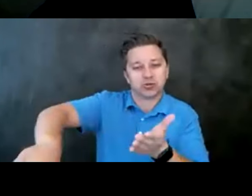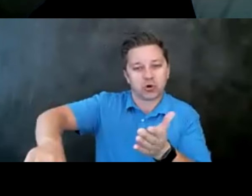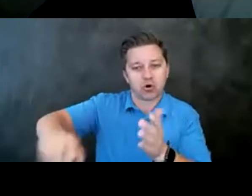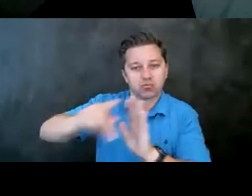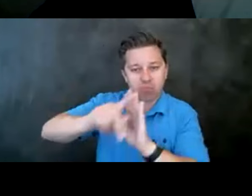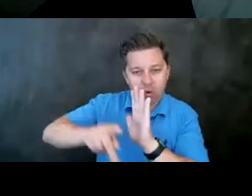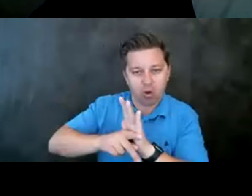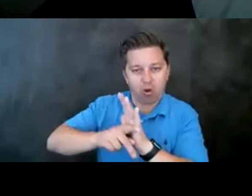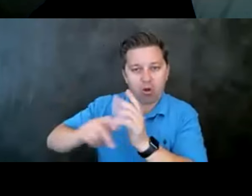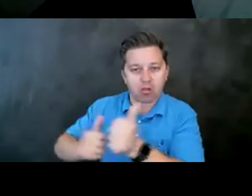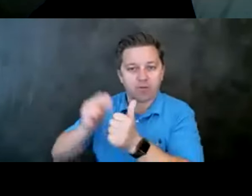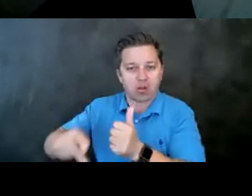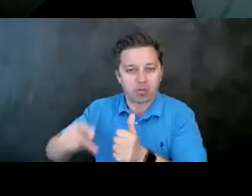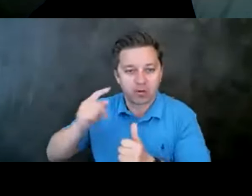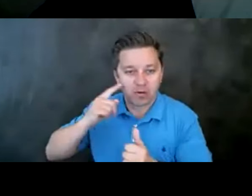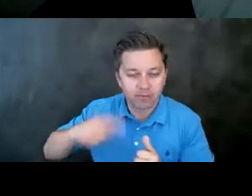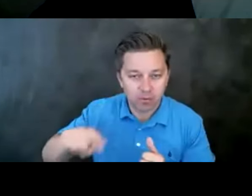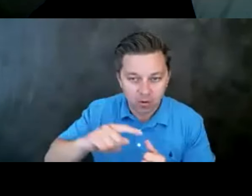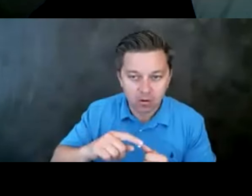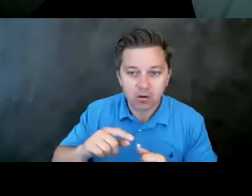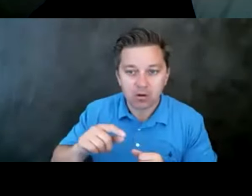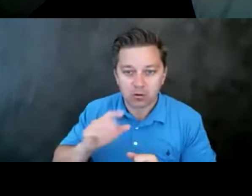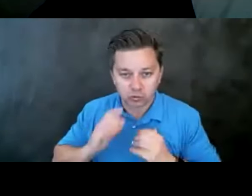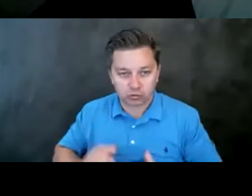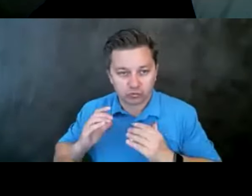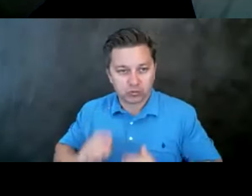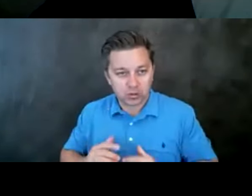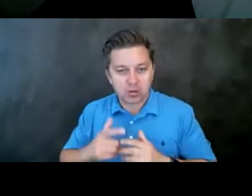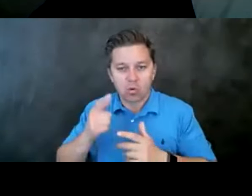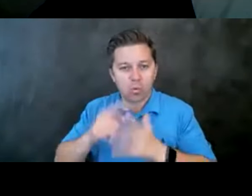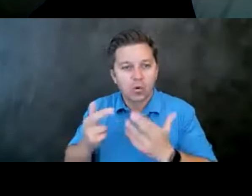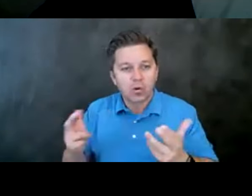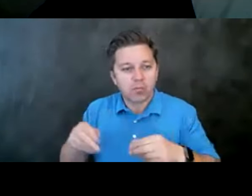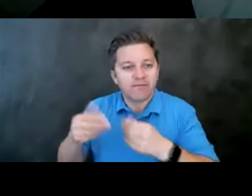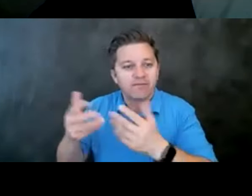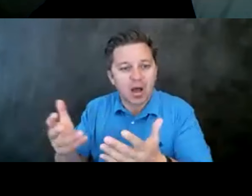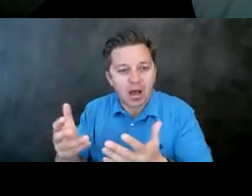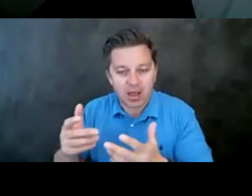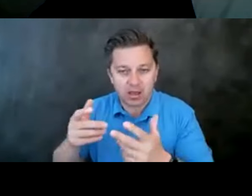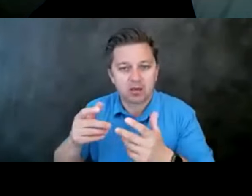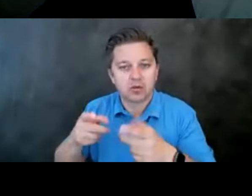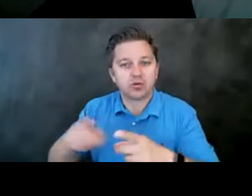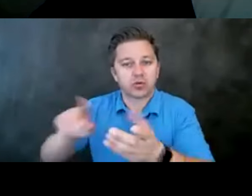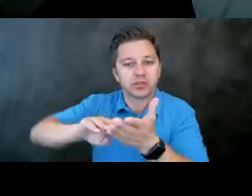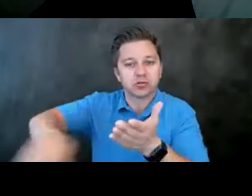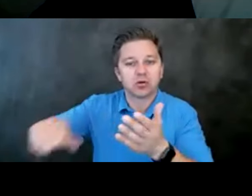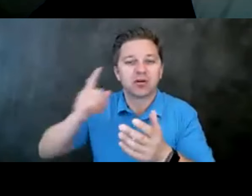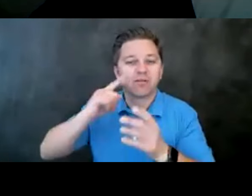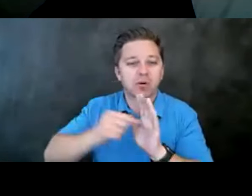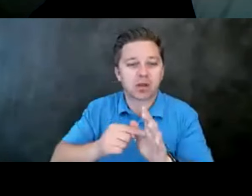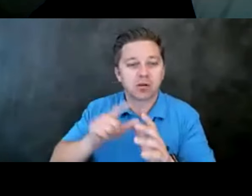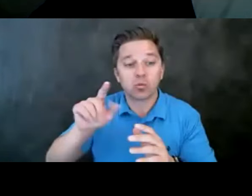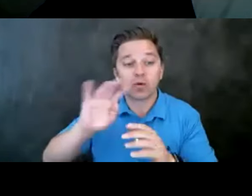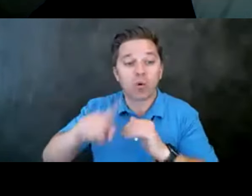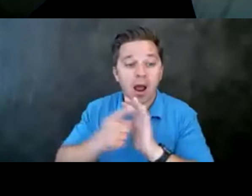consumer with sysfidal ideation? What resources are they provided at discharge? Uh, for example, 24-hour